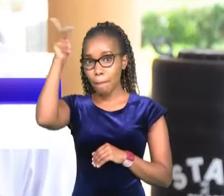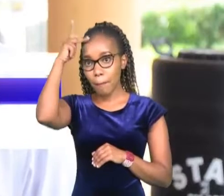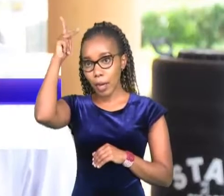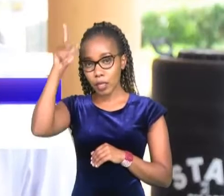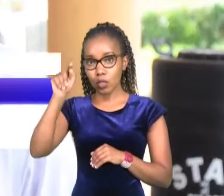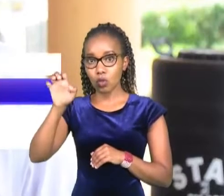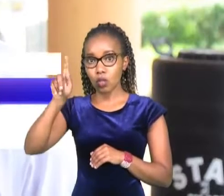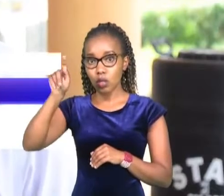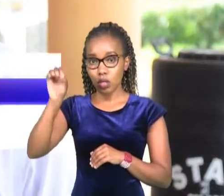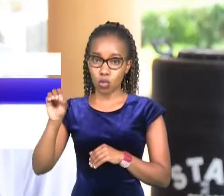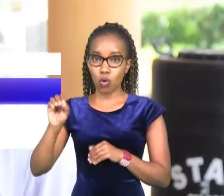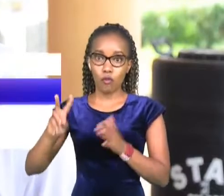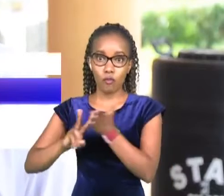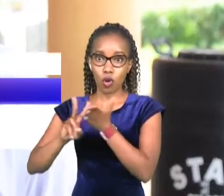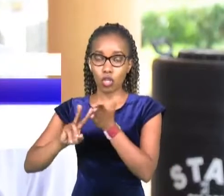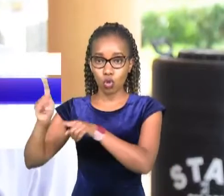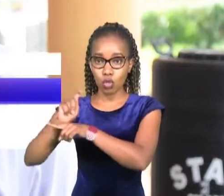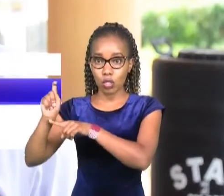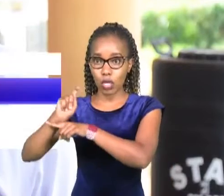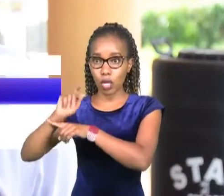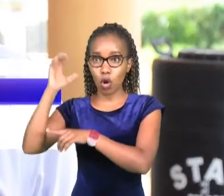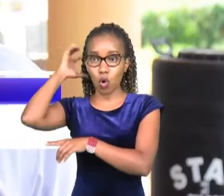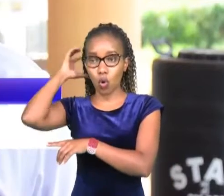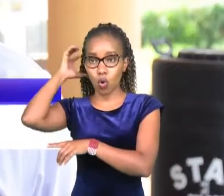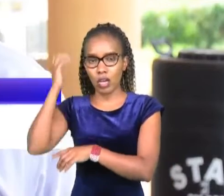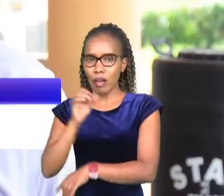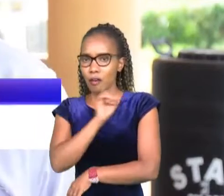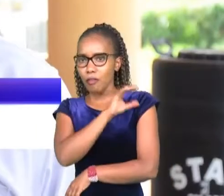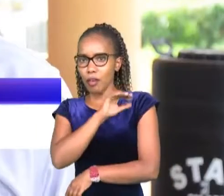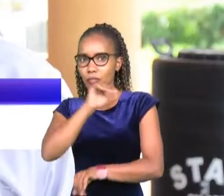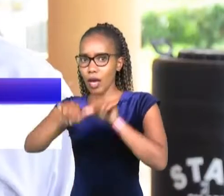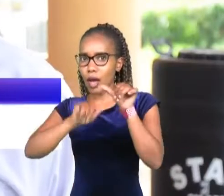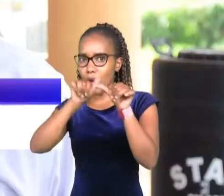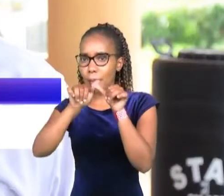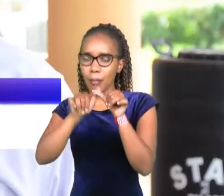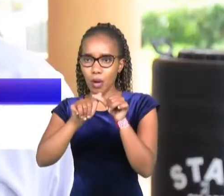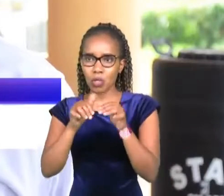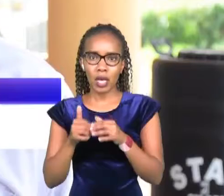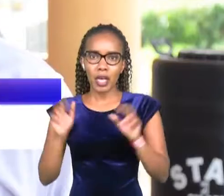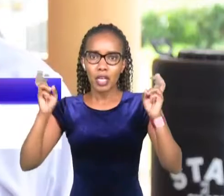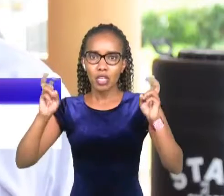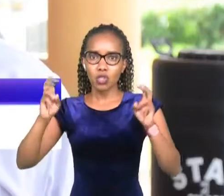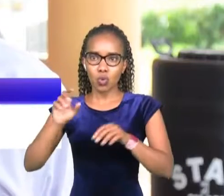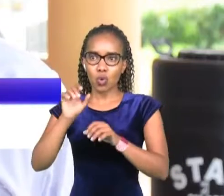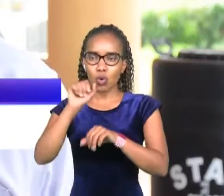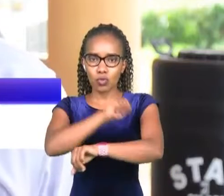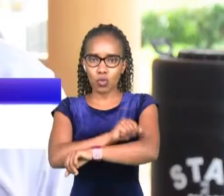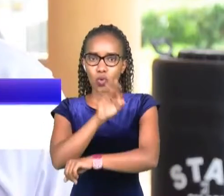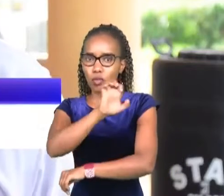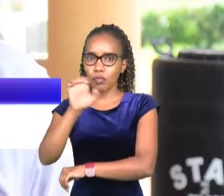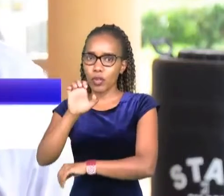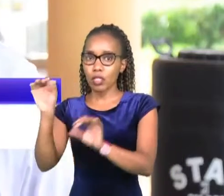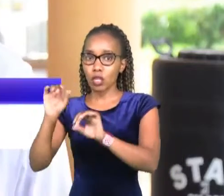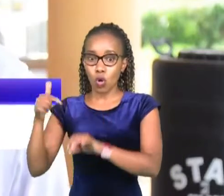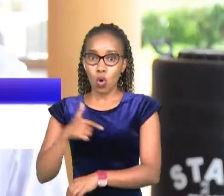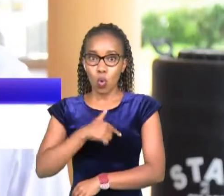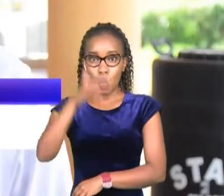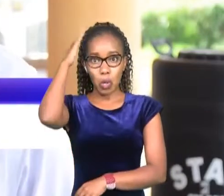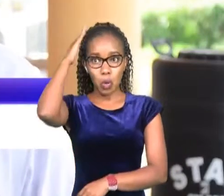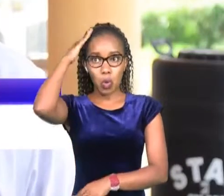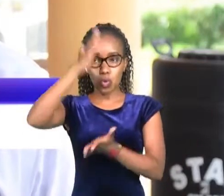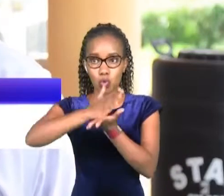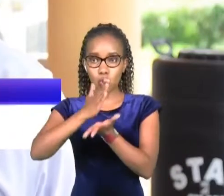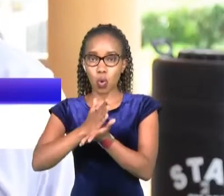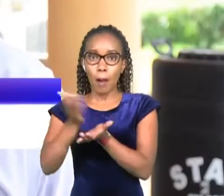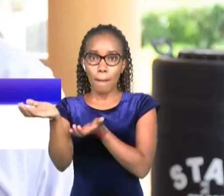school in spite and stop fearing about the issue of school fees we know that their